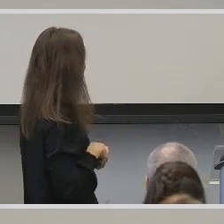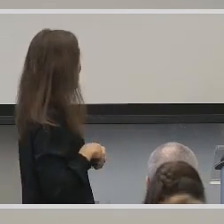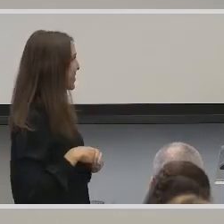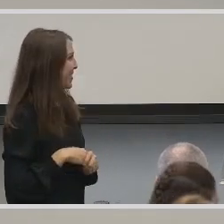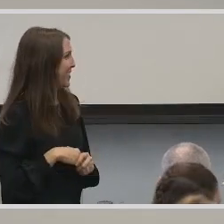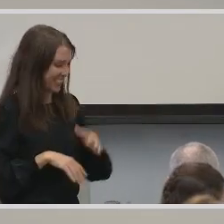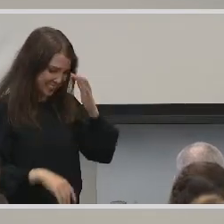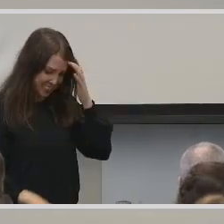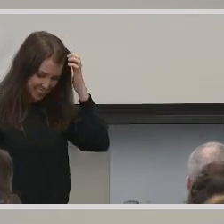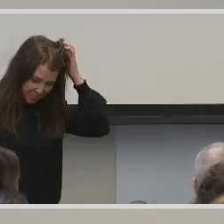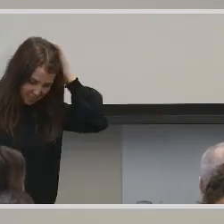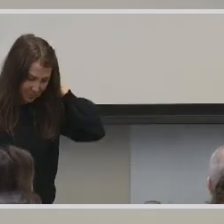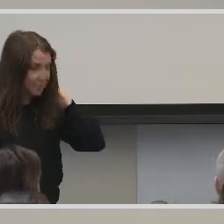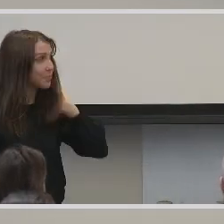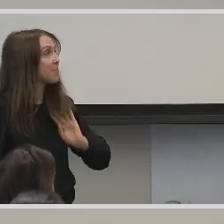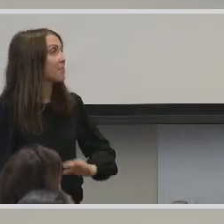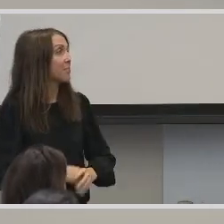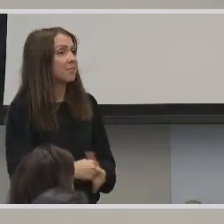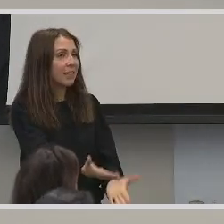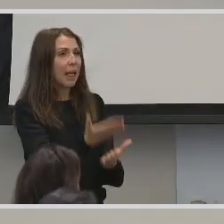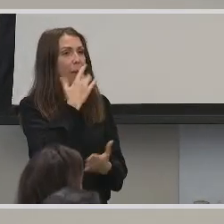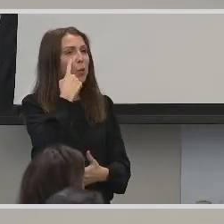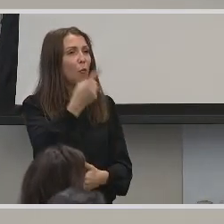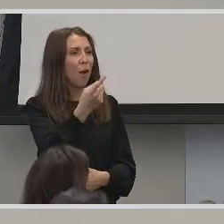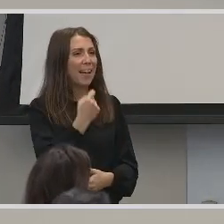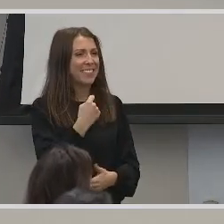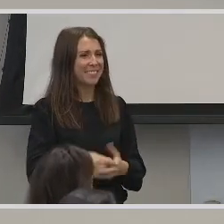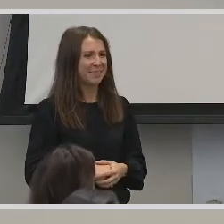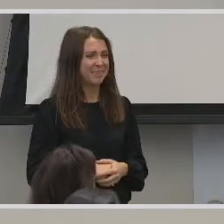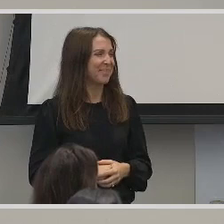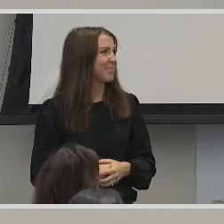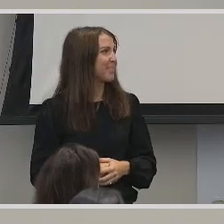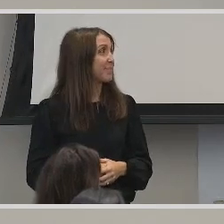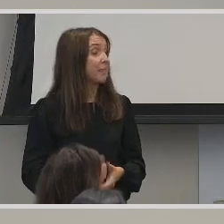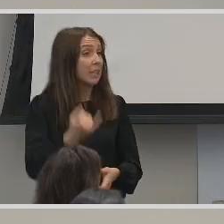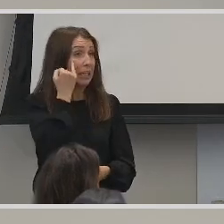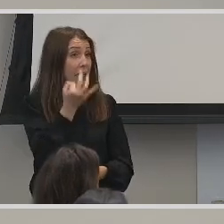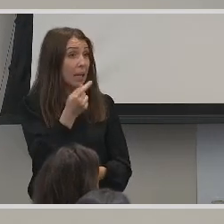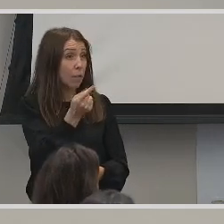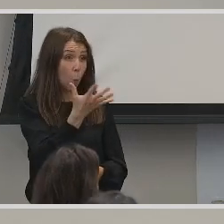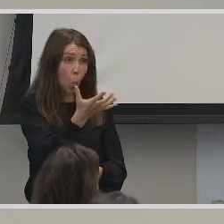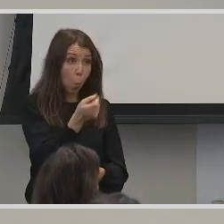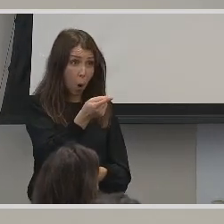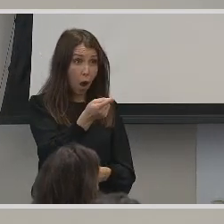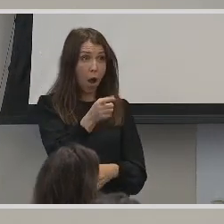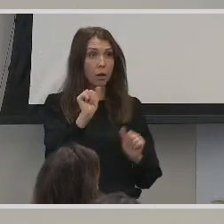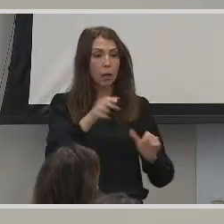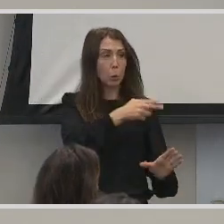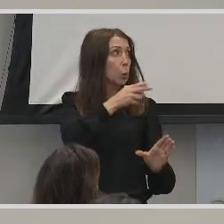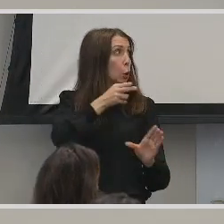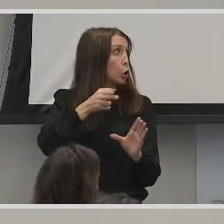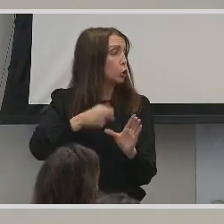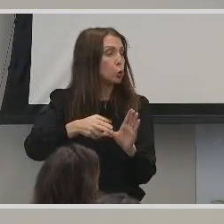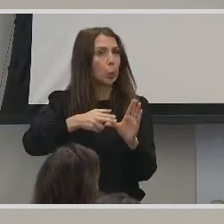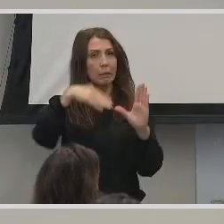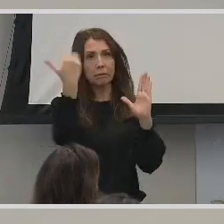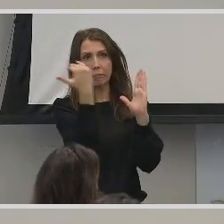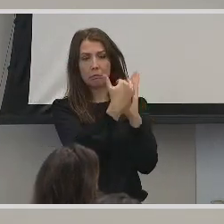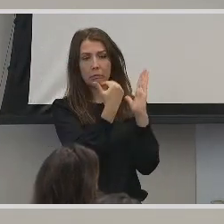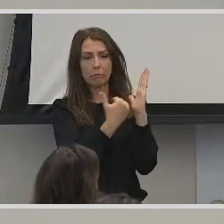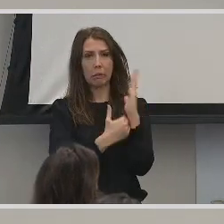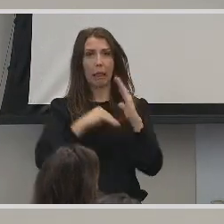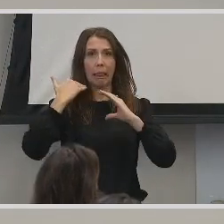Yes. Thank you for asking. If you would like, you can join a VISTA which